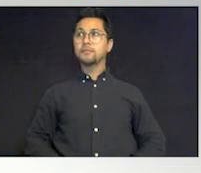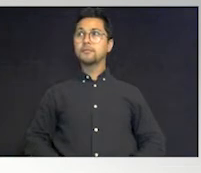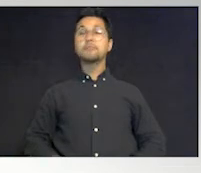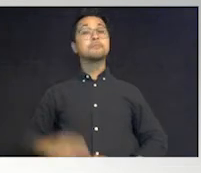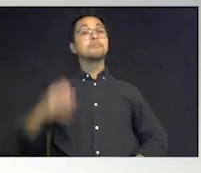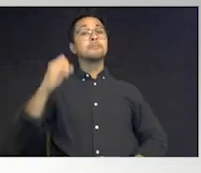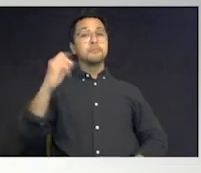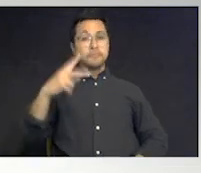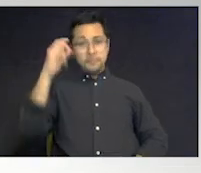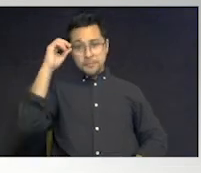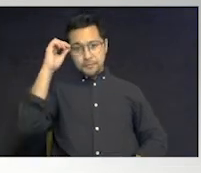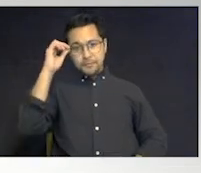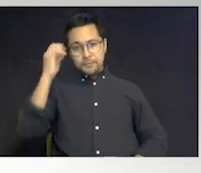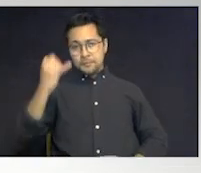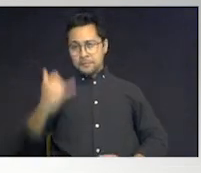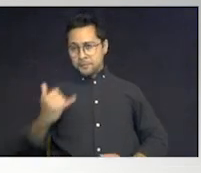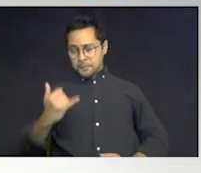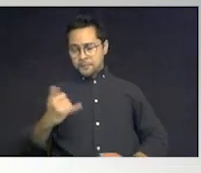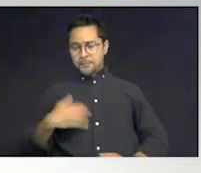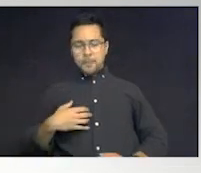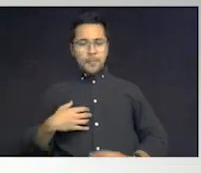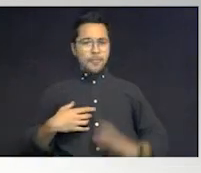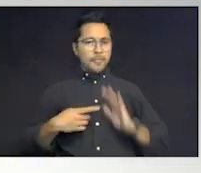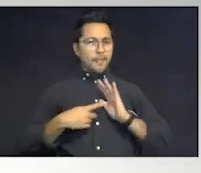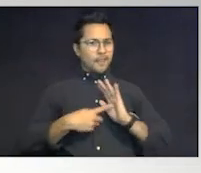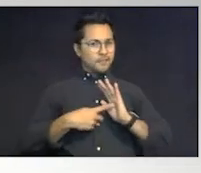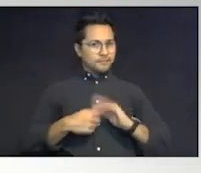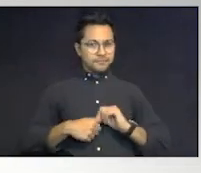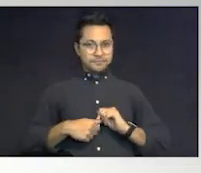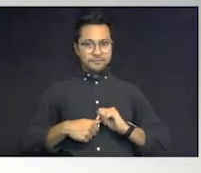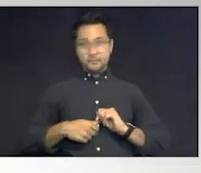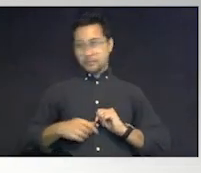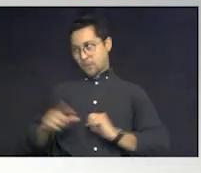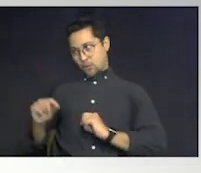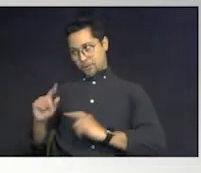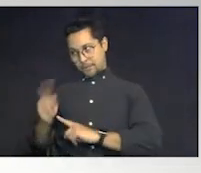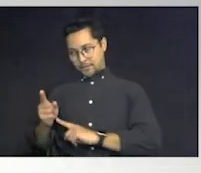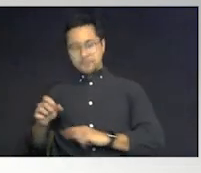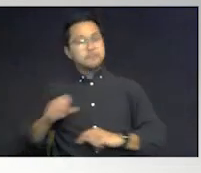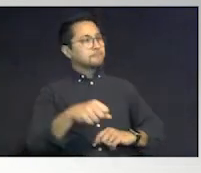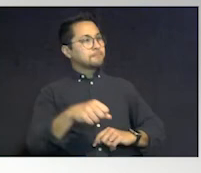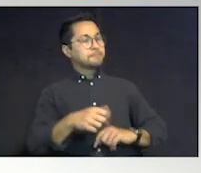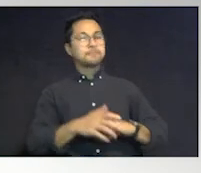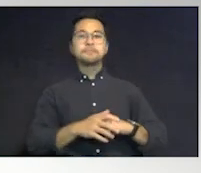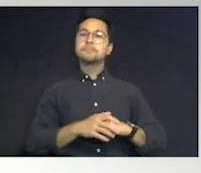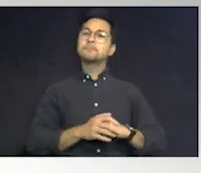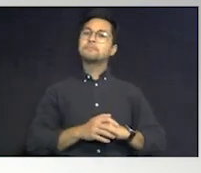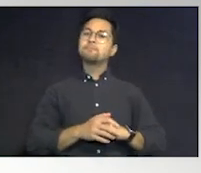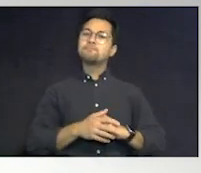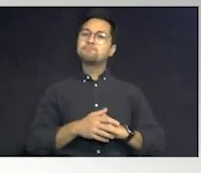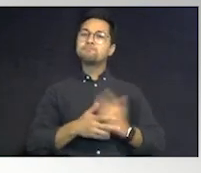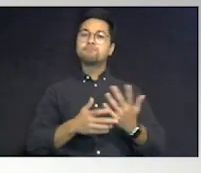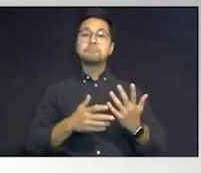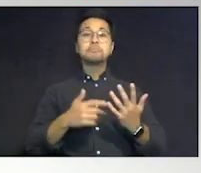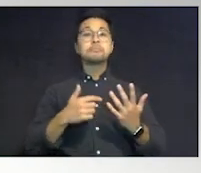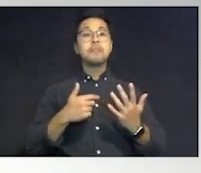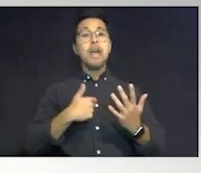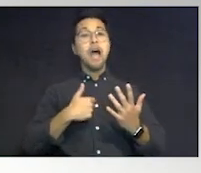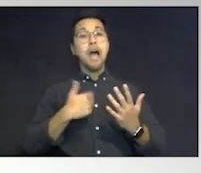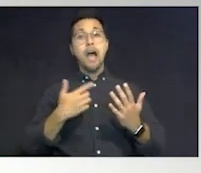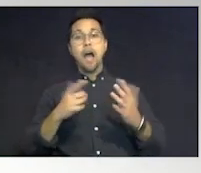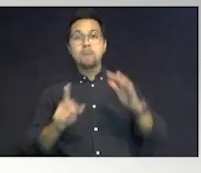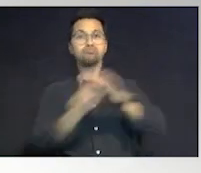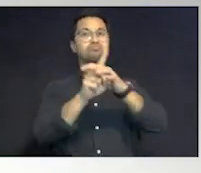Okay. Now, let's say that... 20 minutes. Yes. Let's say that I'm at the scene